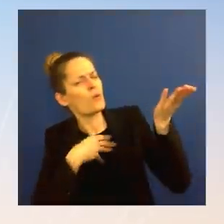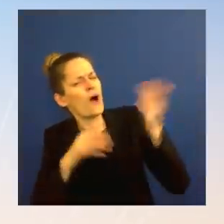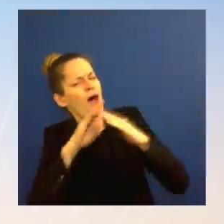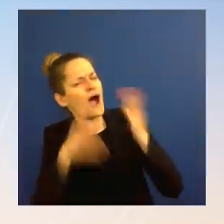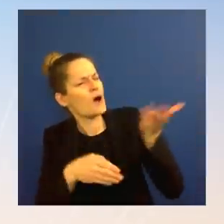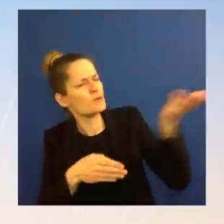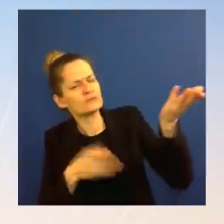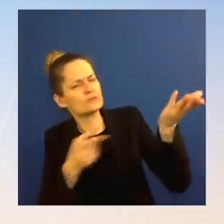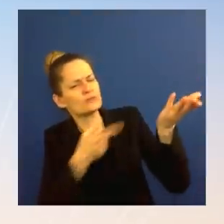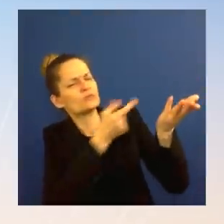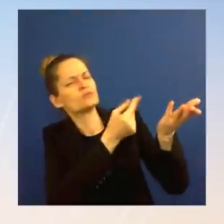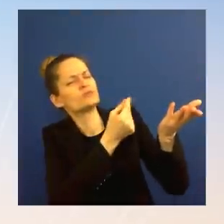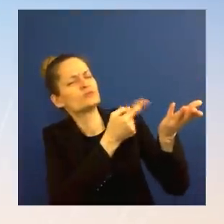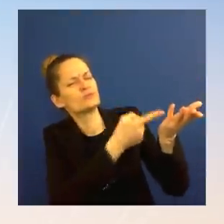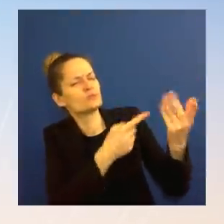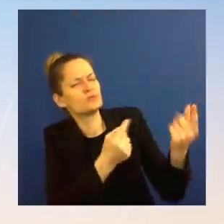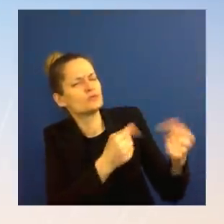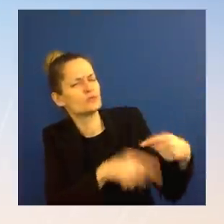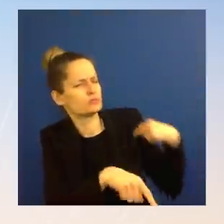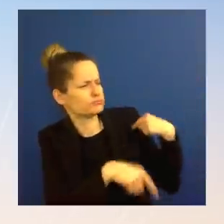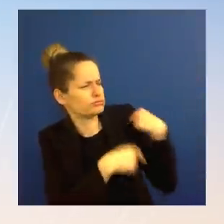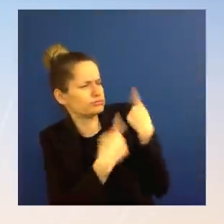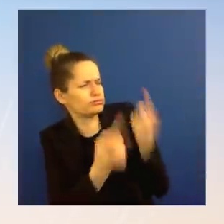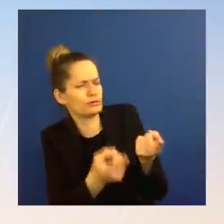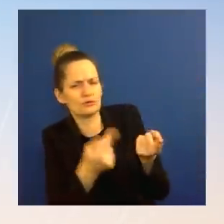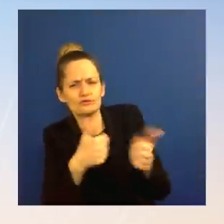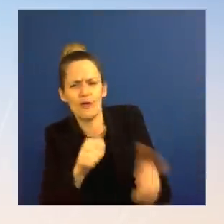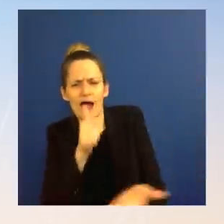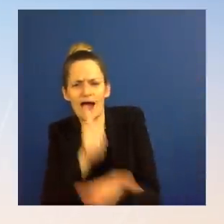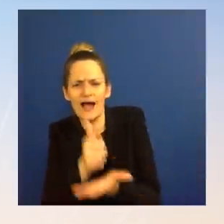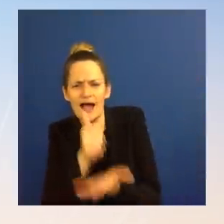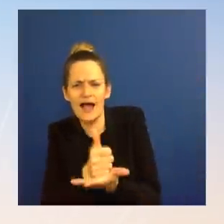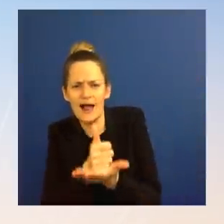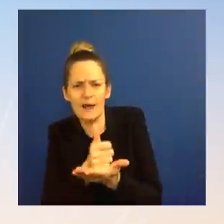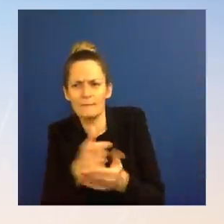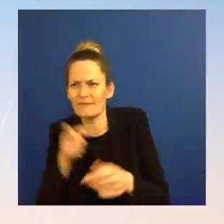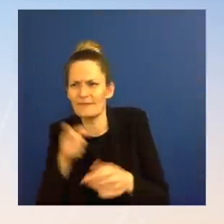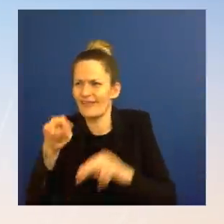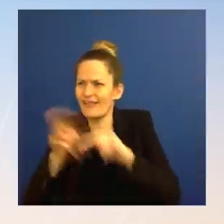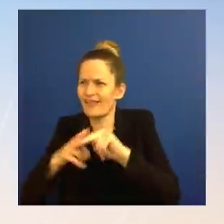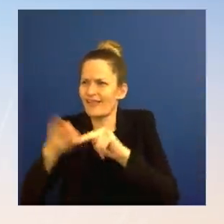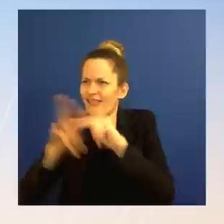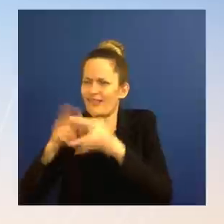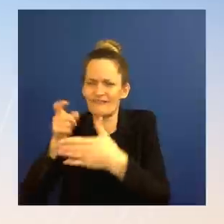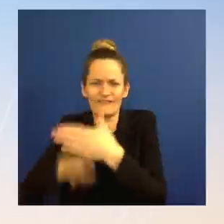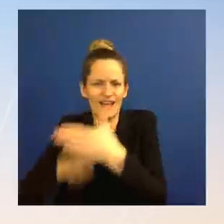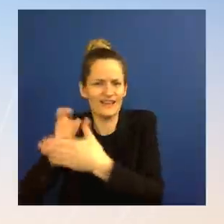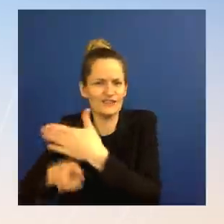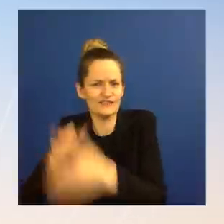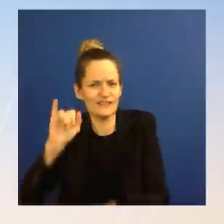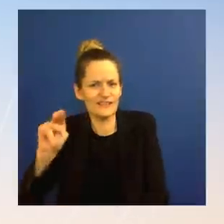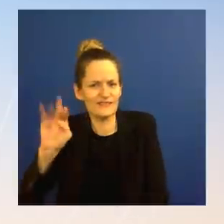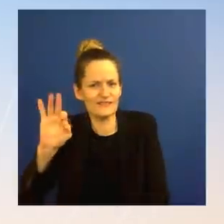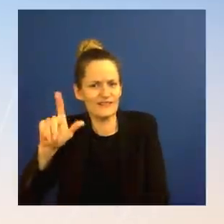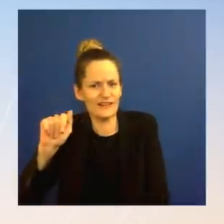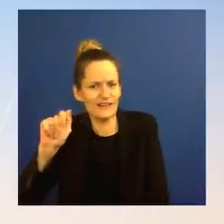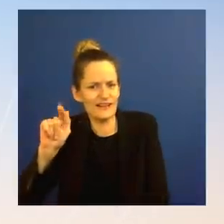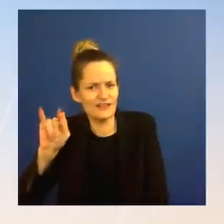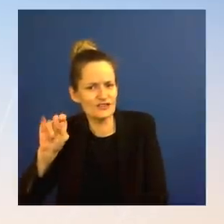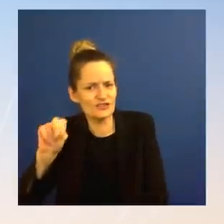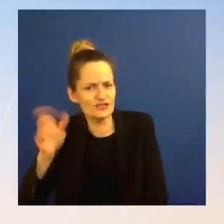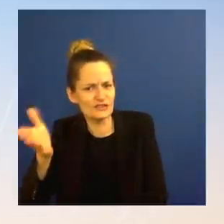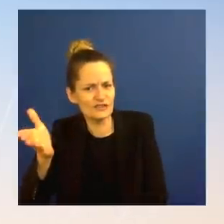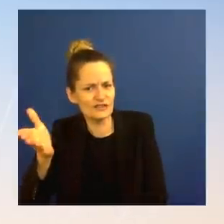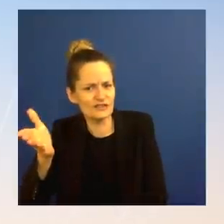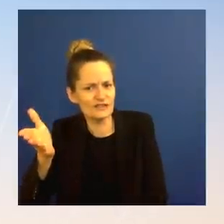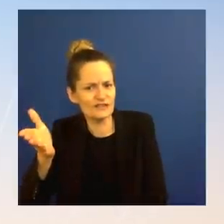first, because while we don't have the data at this point yet, but as we're looking ahead, we certainly assess that we expect to see